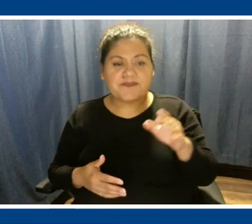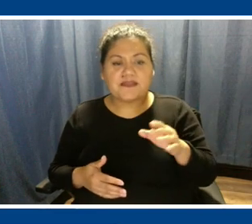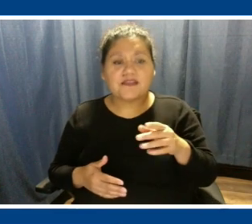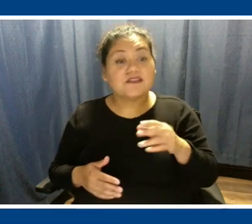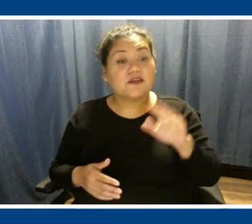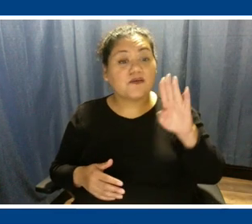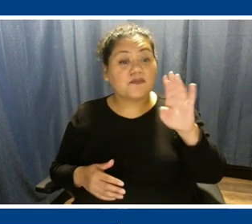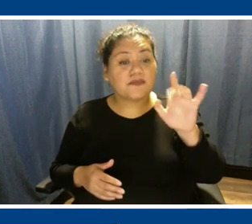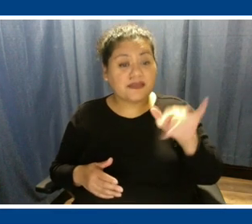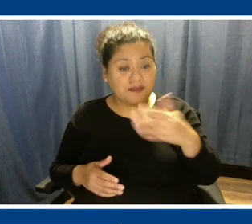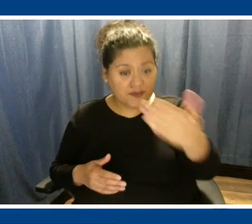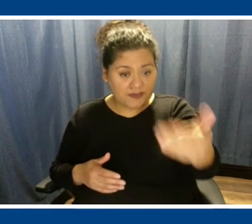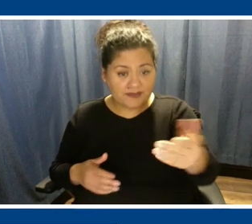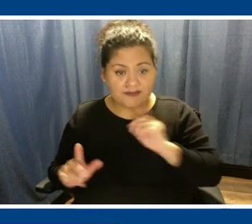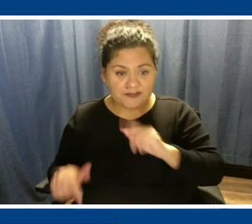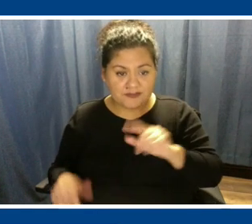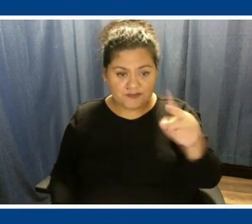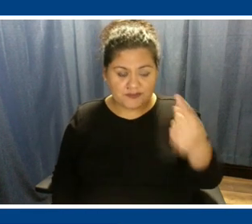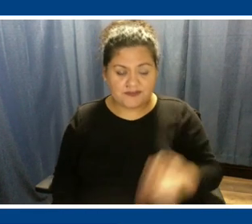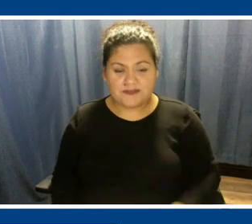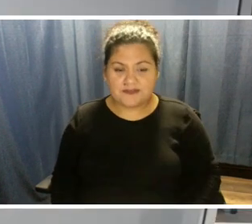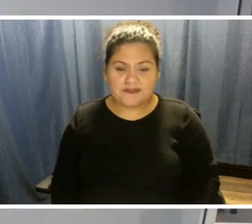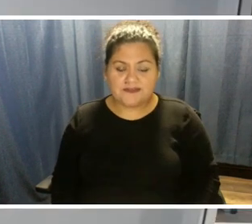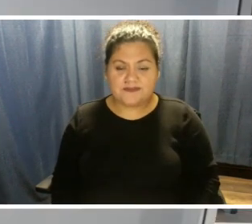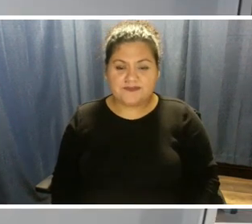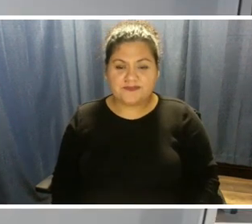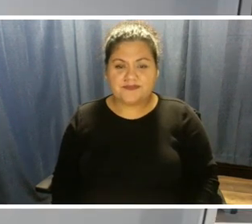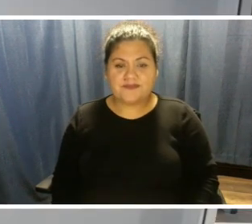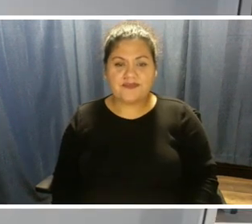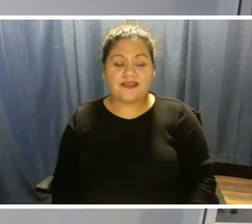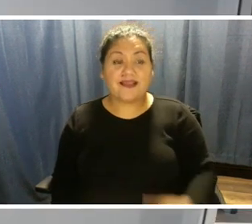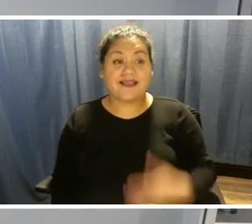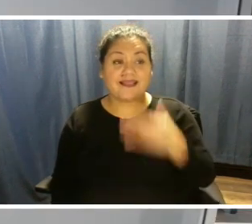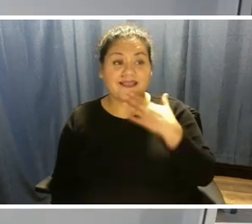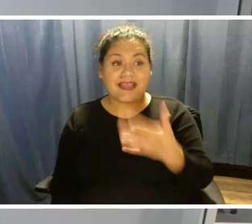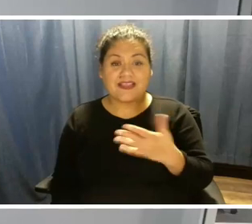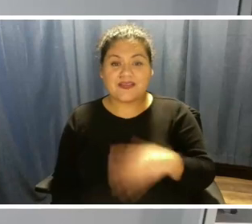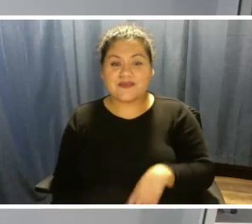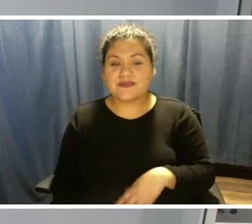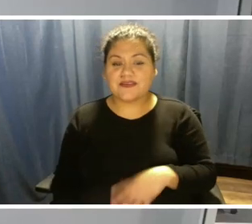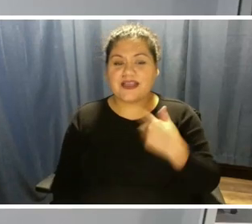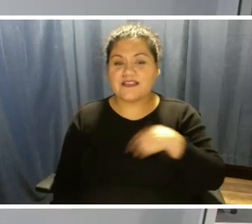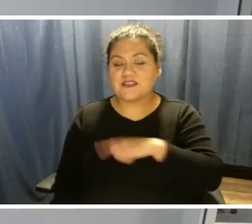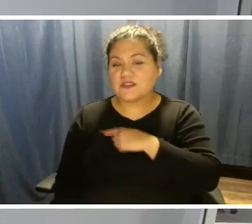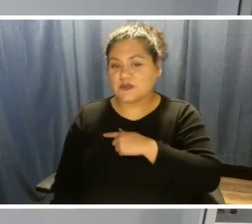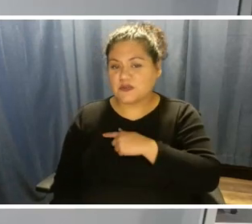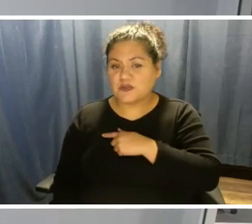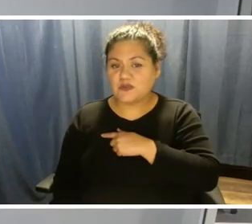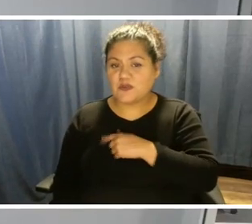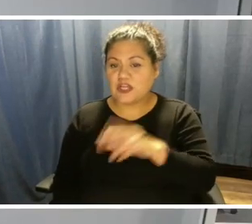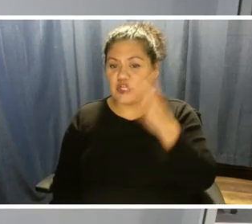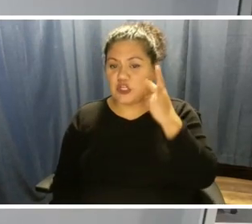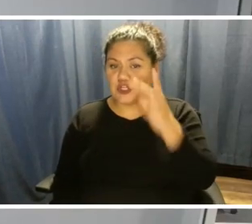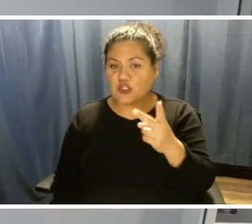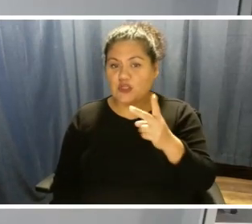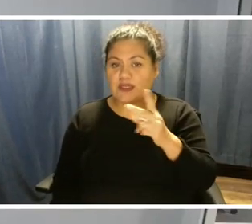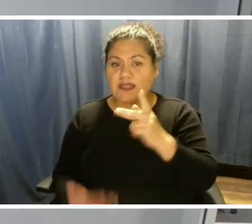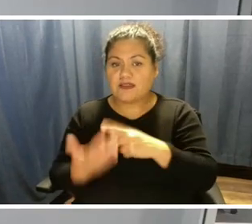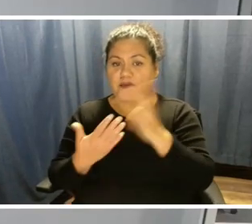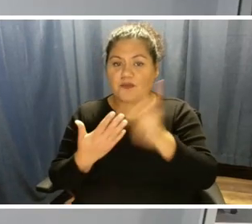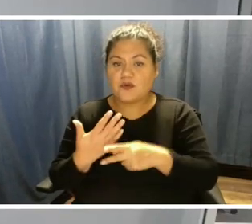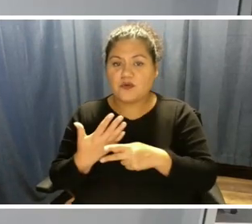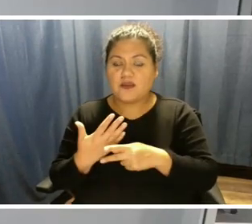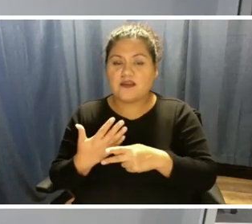first. Okay, thank you. So as we look at the program we initiated for